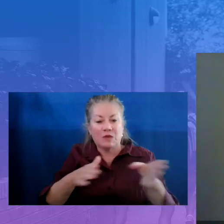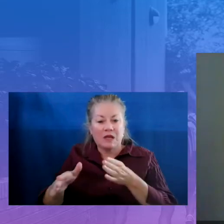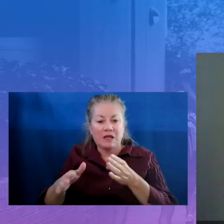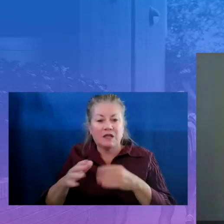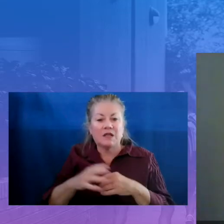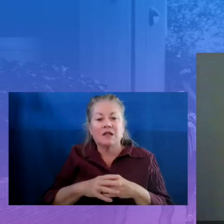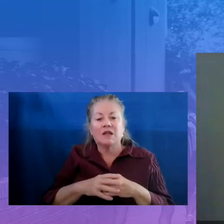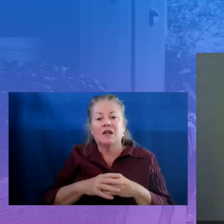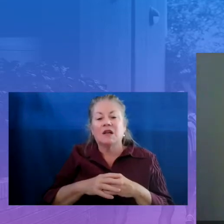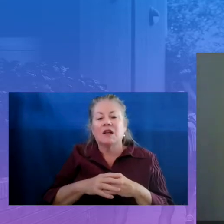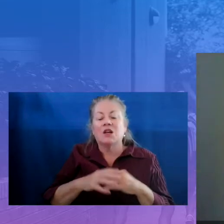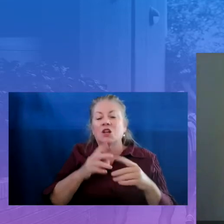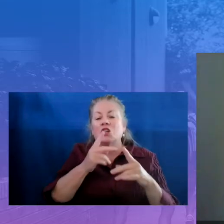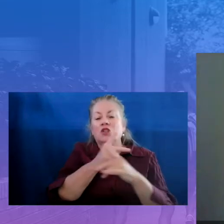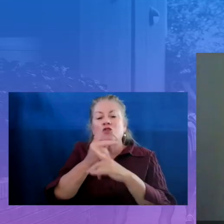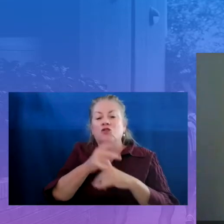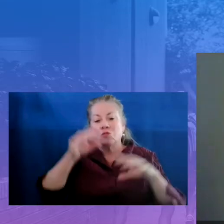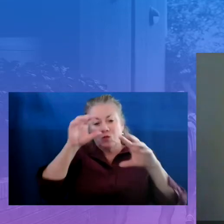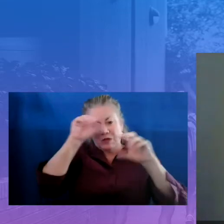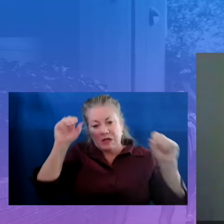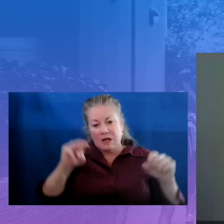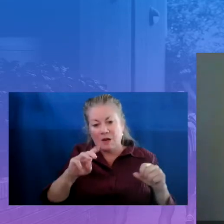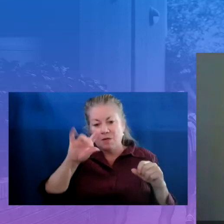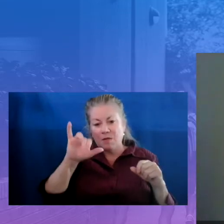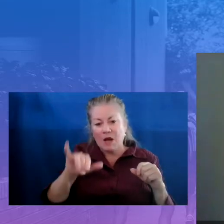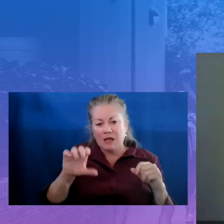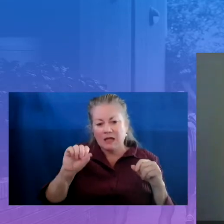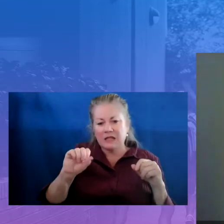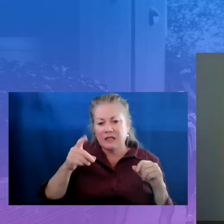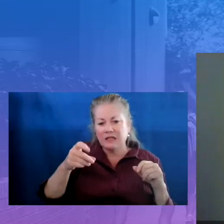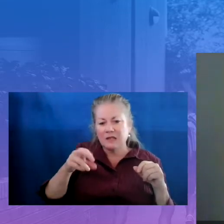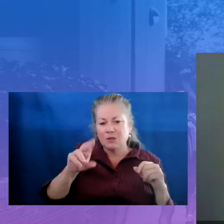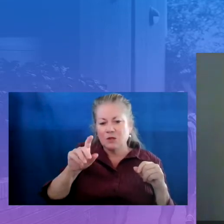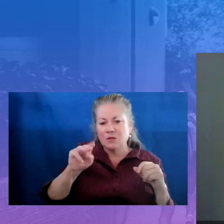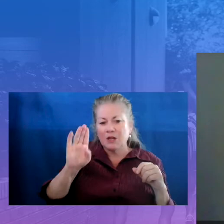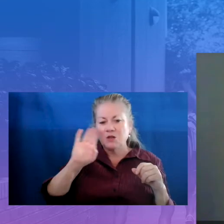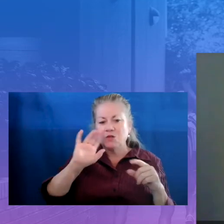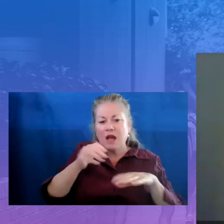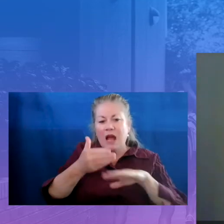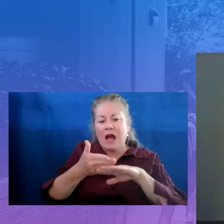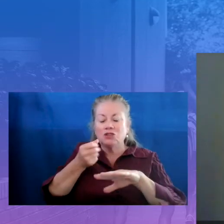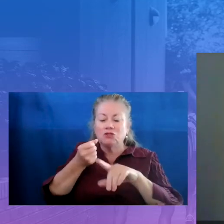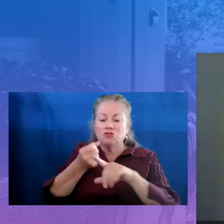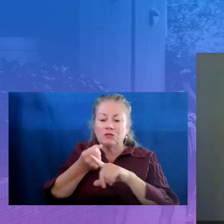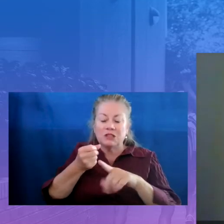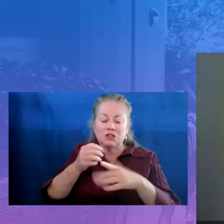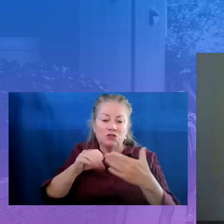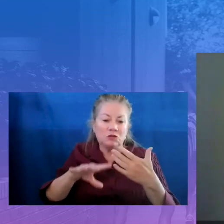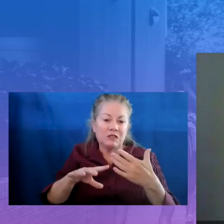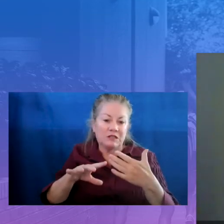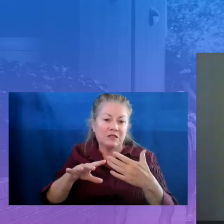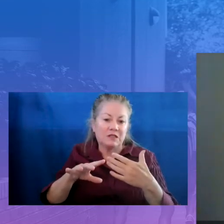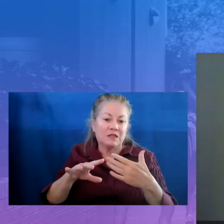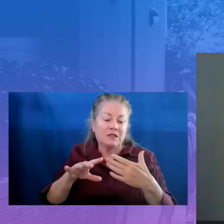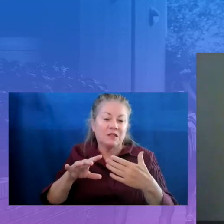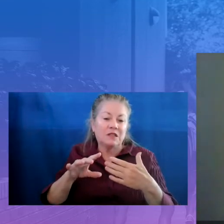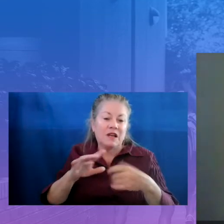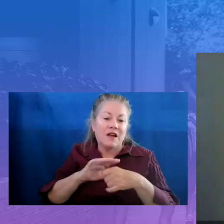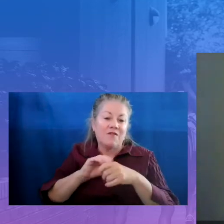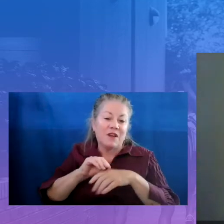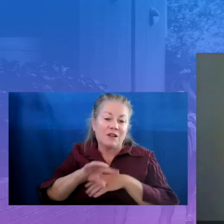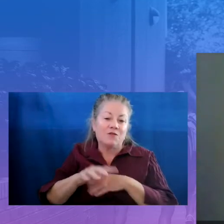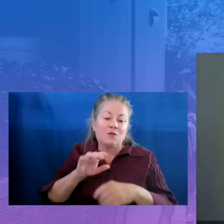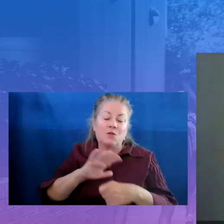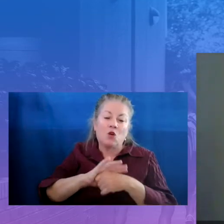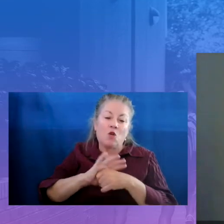knew how she could reach students impacted the most by COVID-19. And with an understanding of